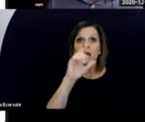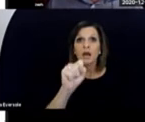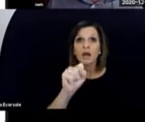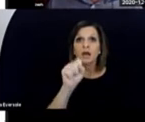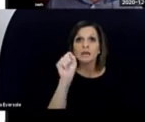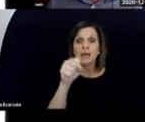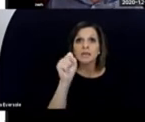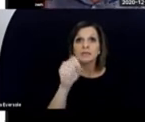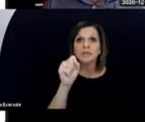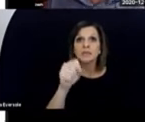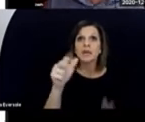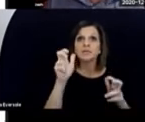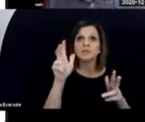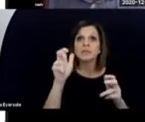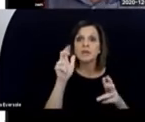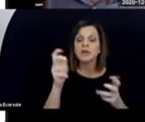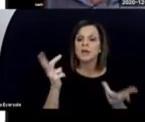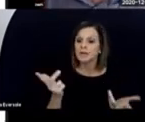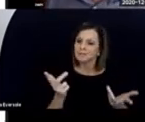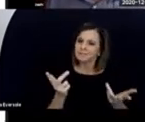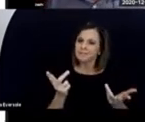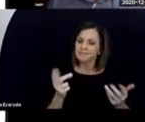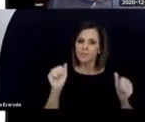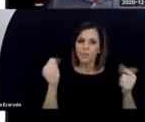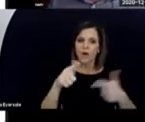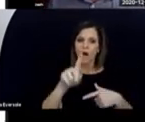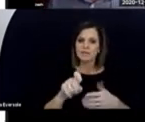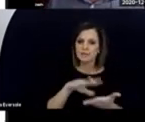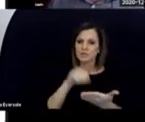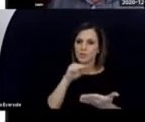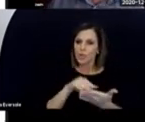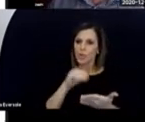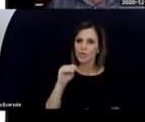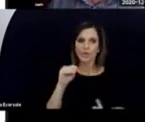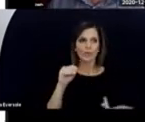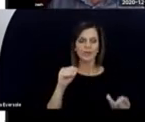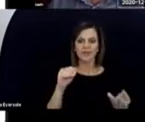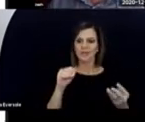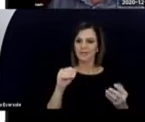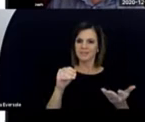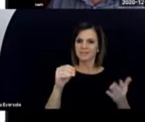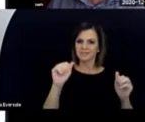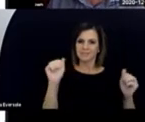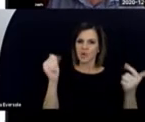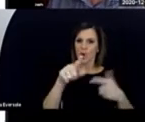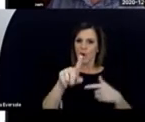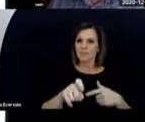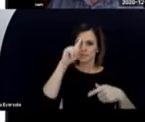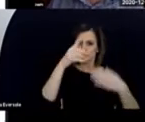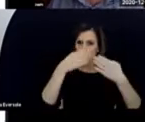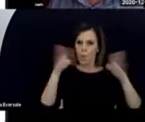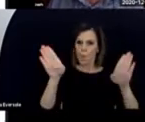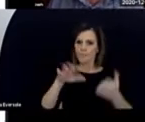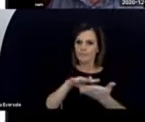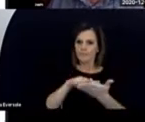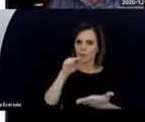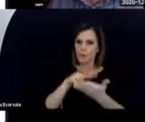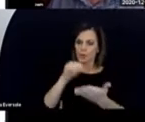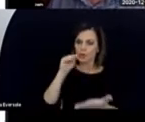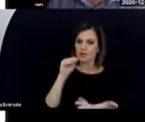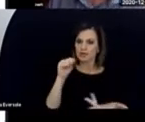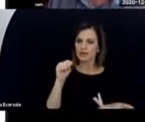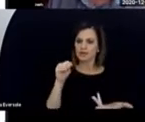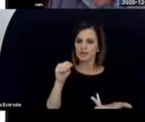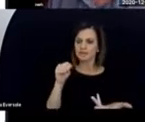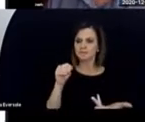we all need to learn. We all need to be open to learning. And there really isn't an excuse. Now,